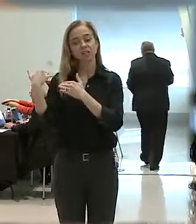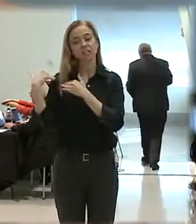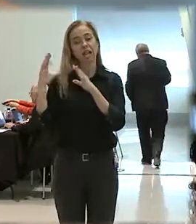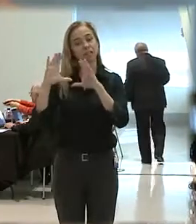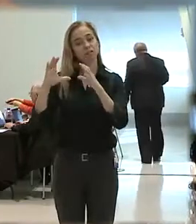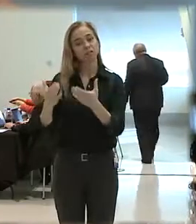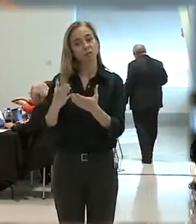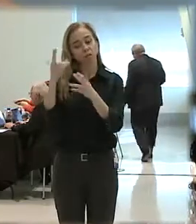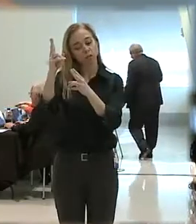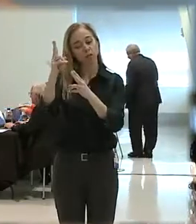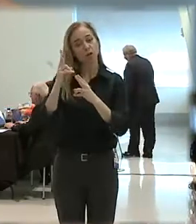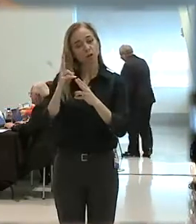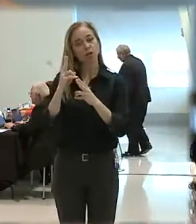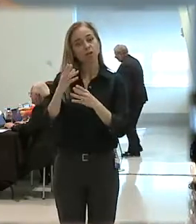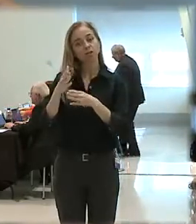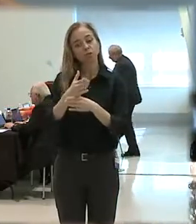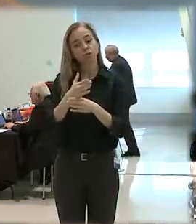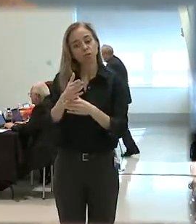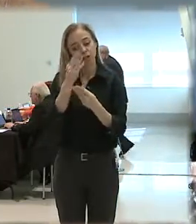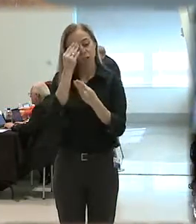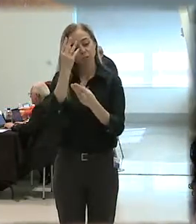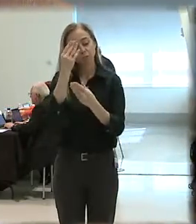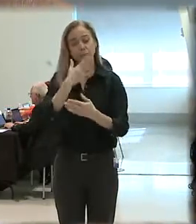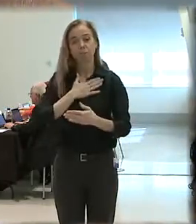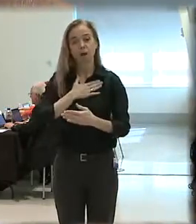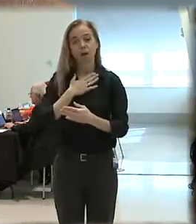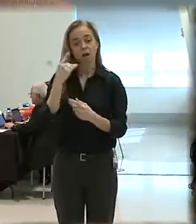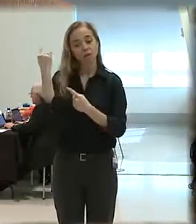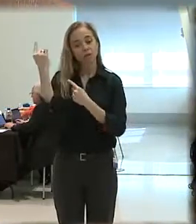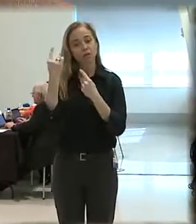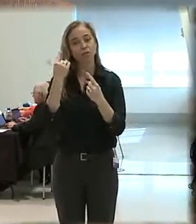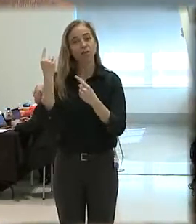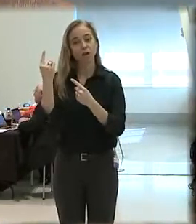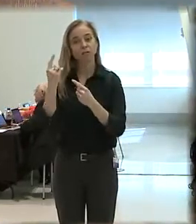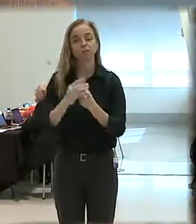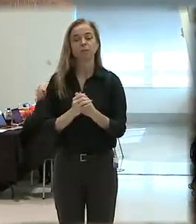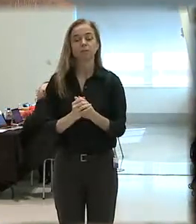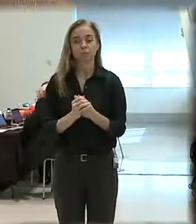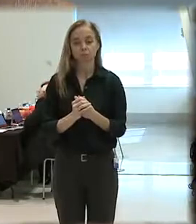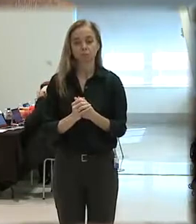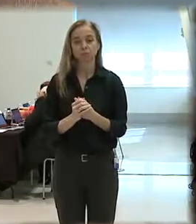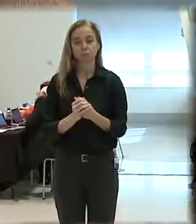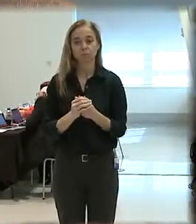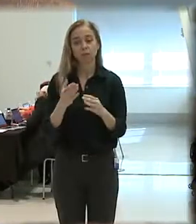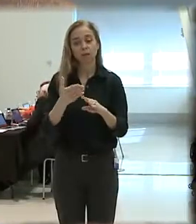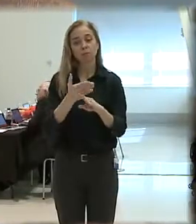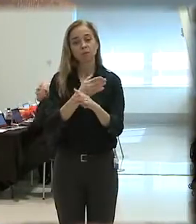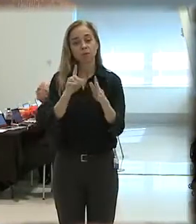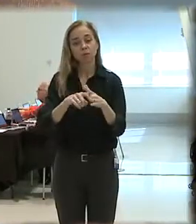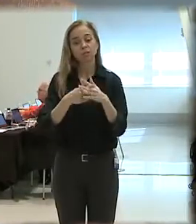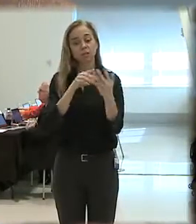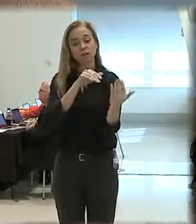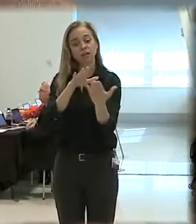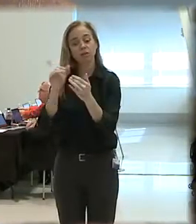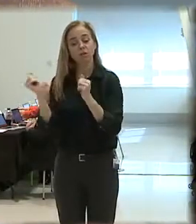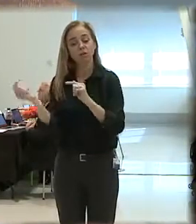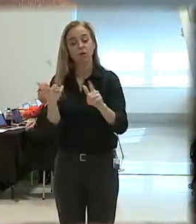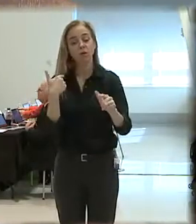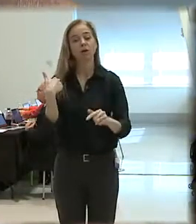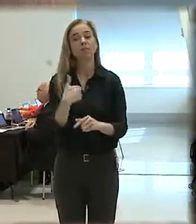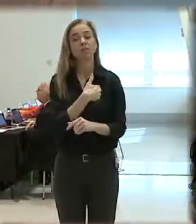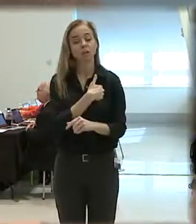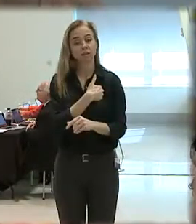opportunity to share some thoughts and hopefully start a conversation about the use of force issues confronting all of us in law enforcement